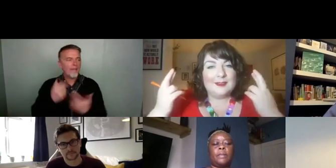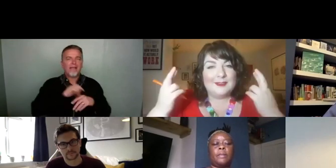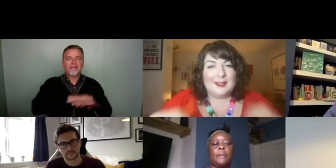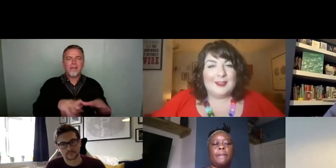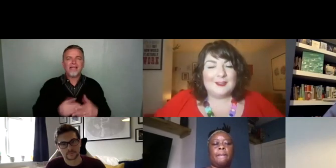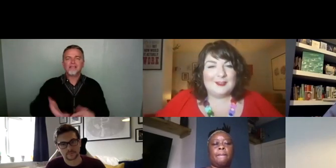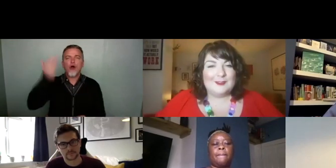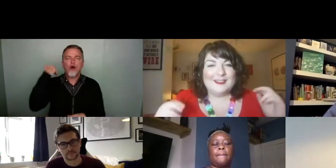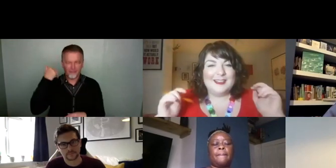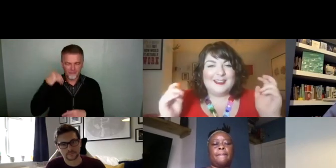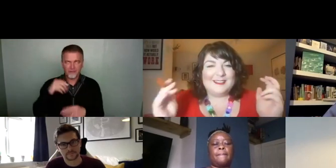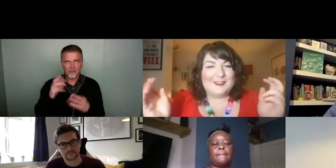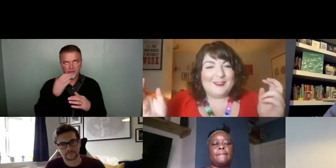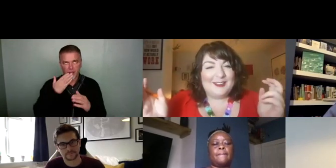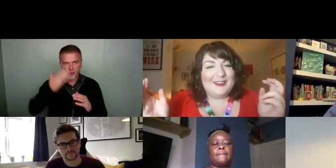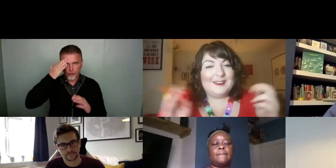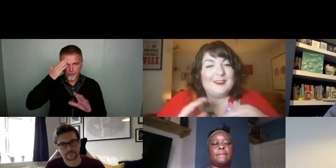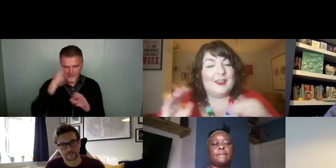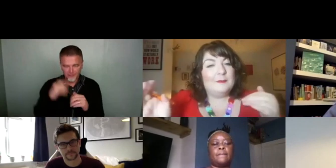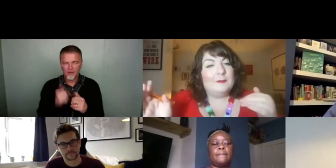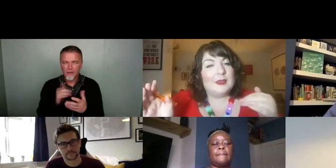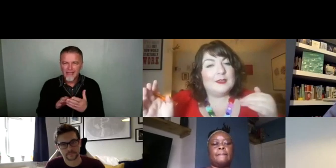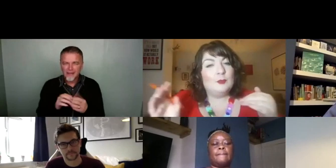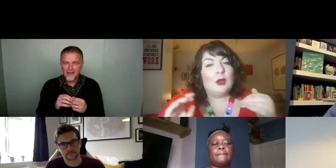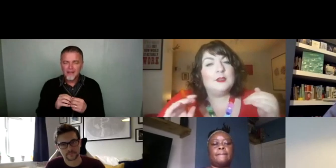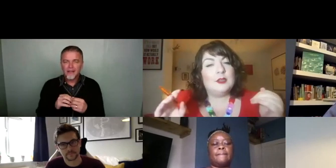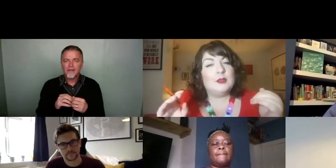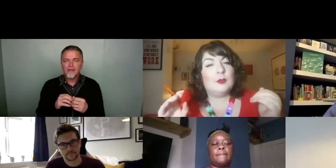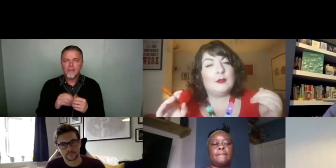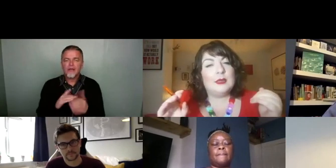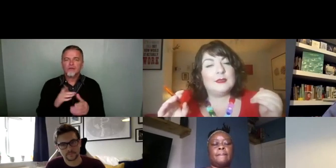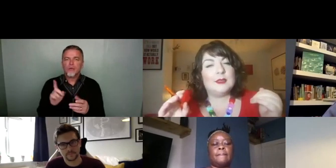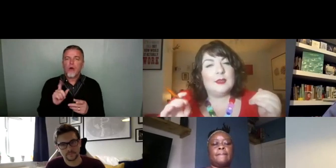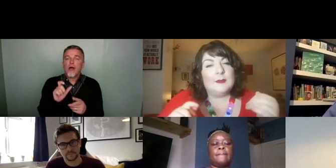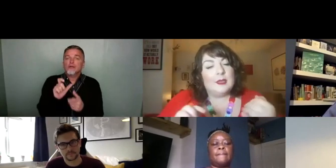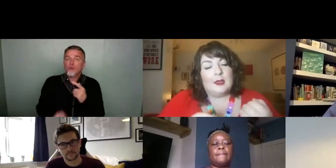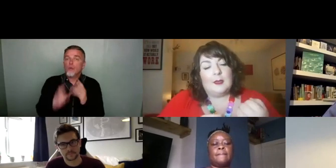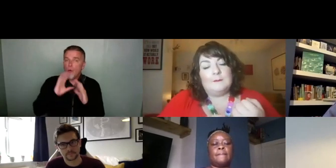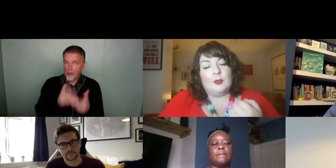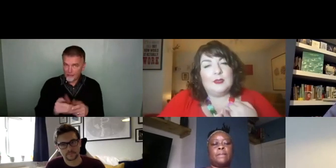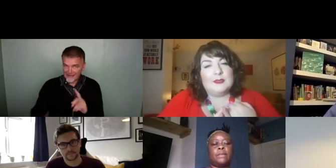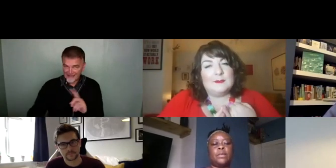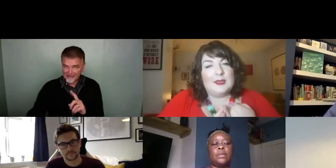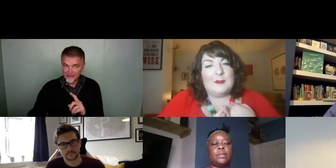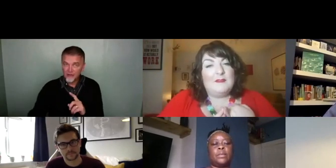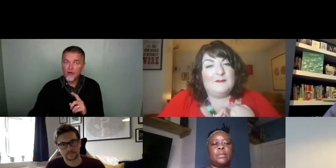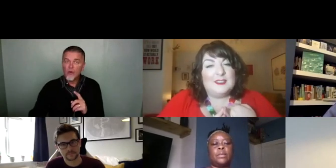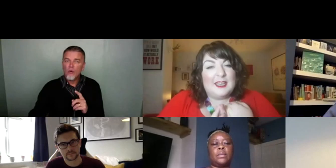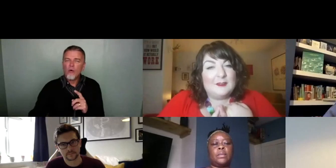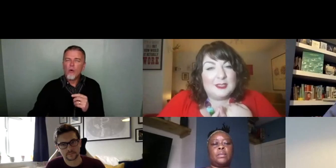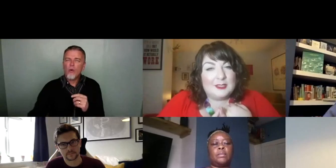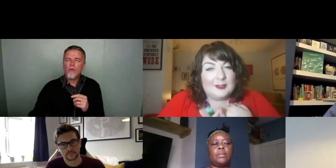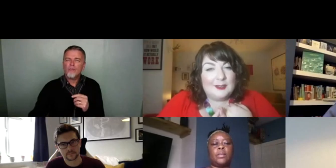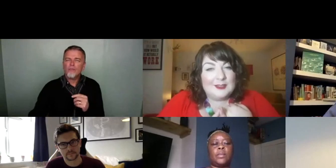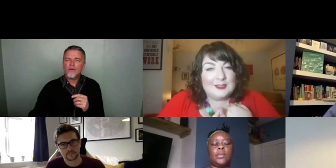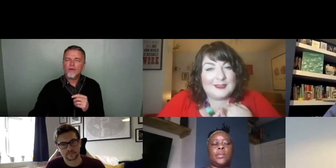behind us, touch wood, do you know what I mean? Like, because what I do worry is that, um, audiences might get sick